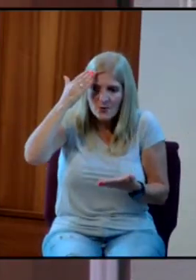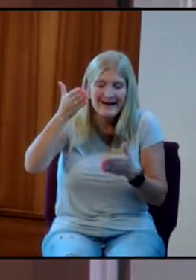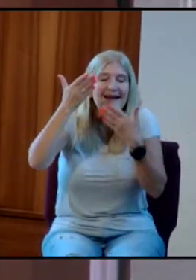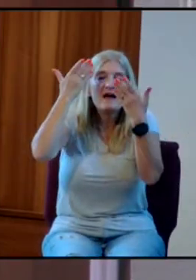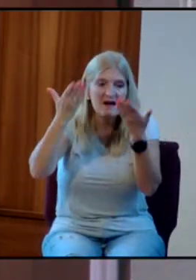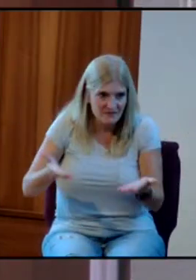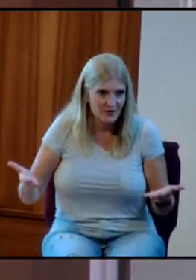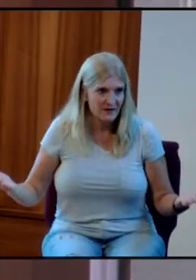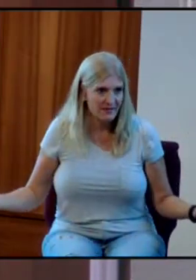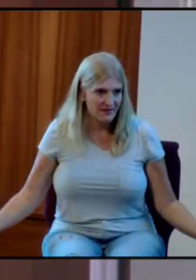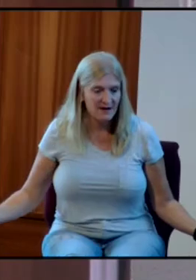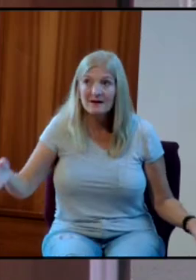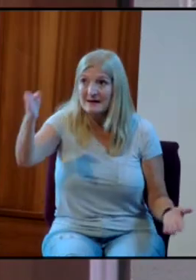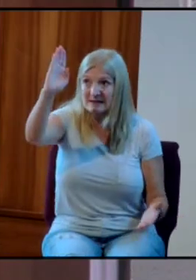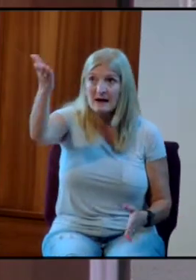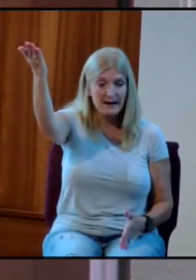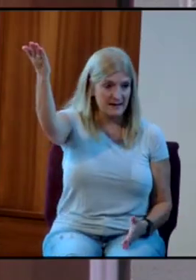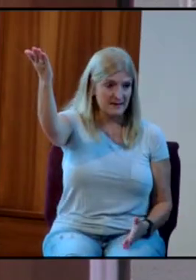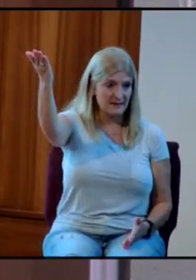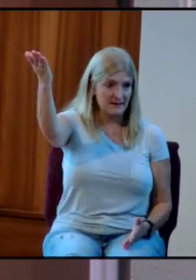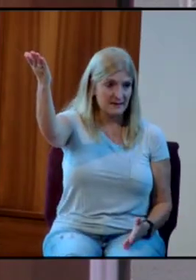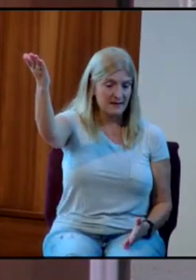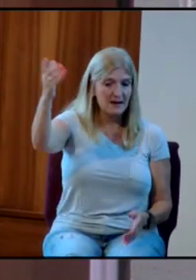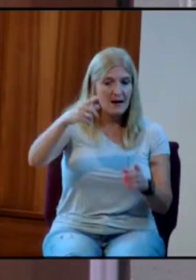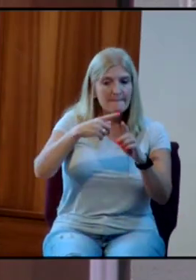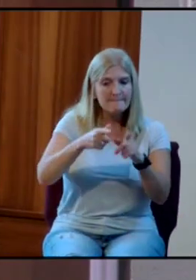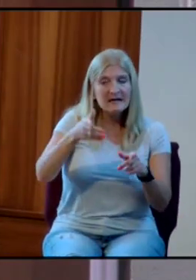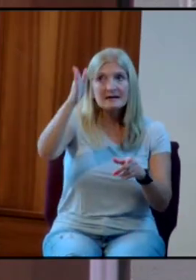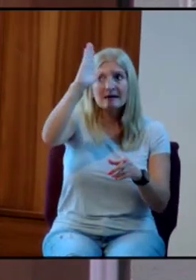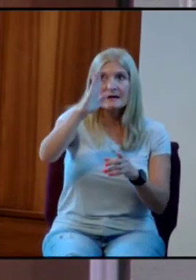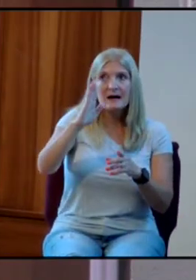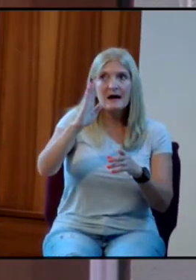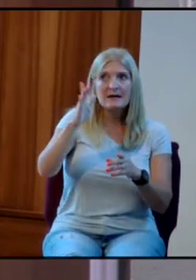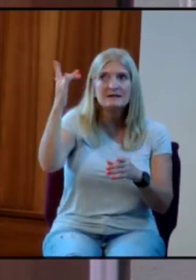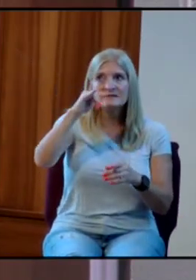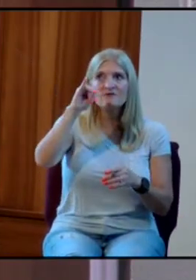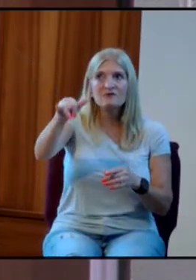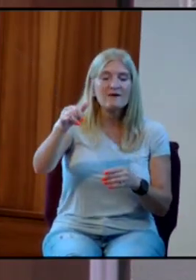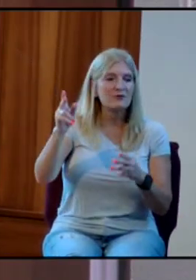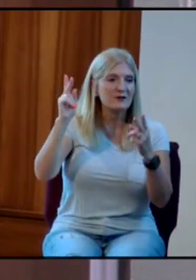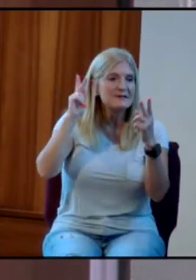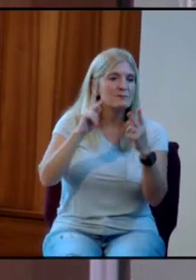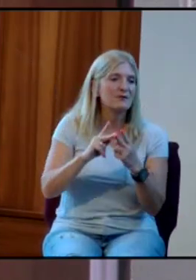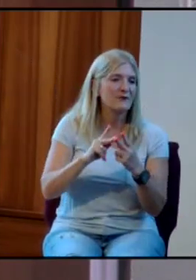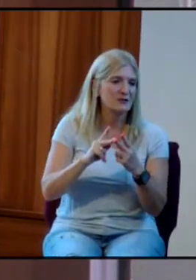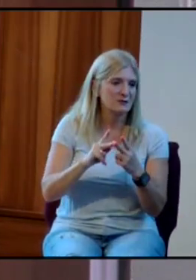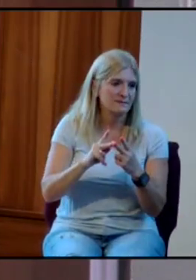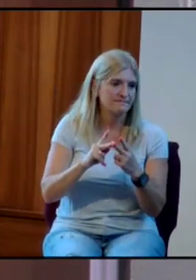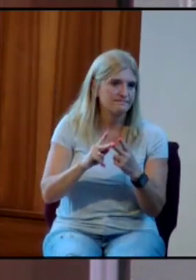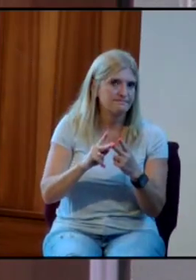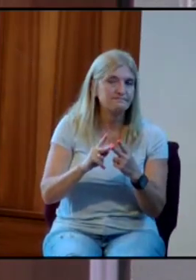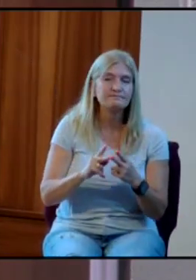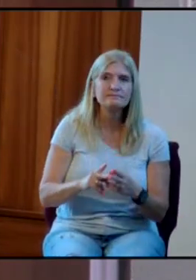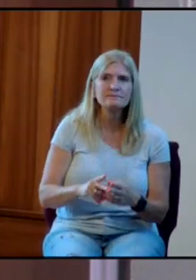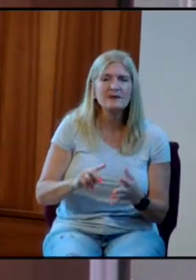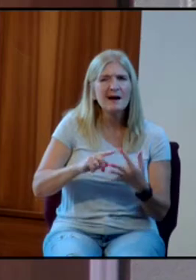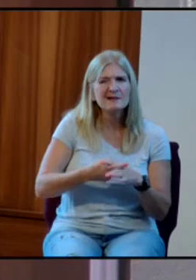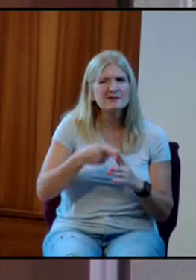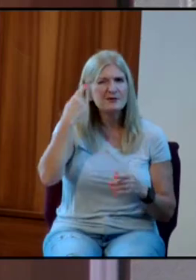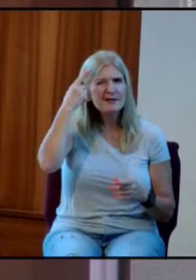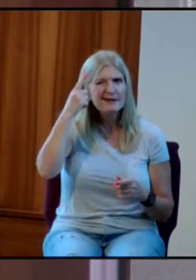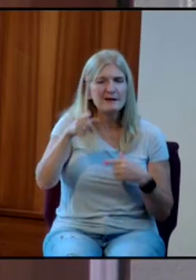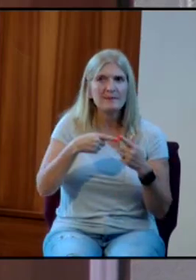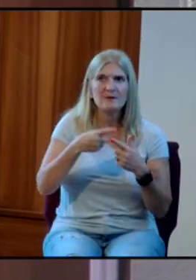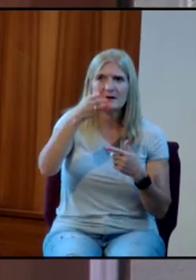But he's also infinite in his perfections. I begin to think about God as infinitely